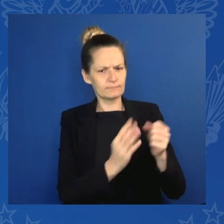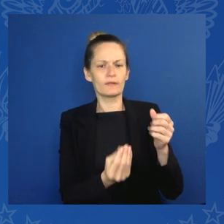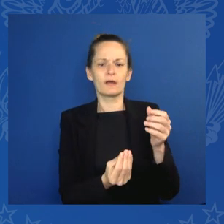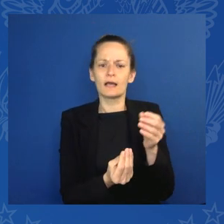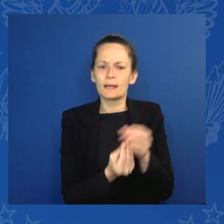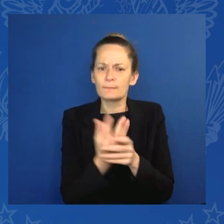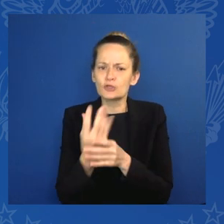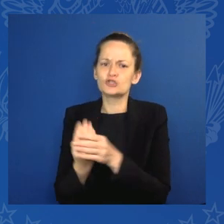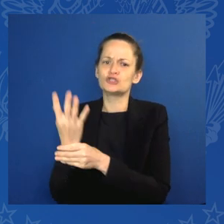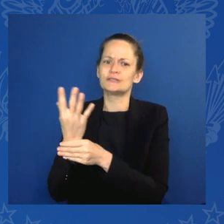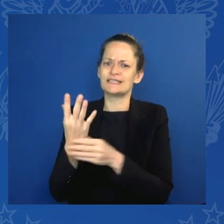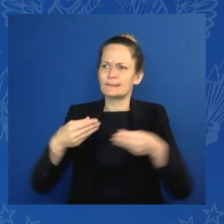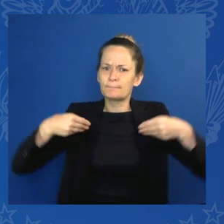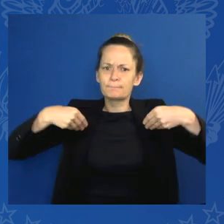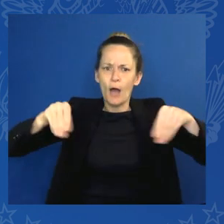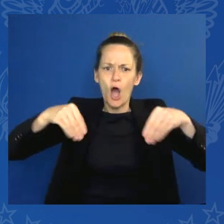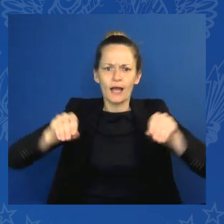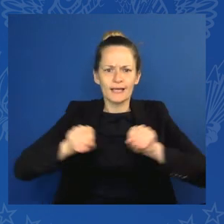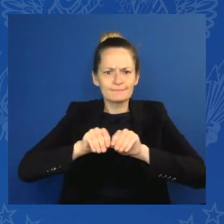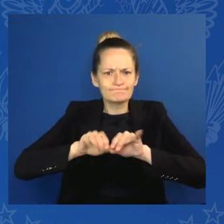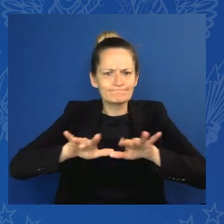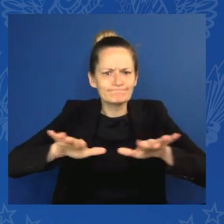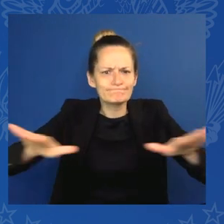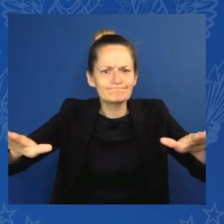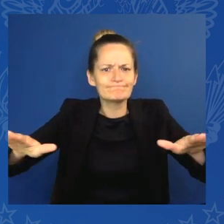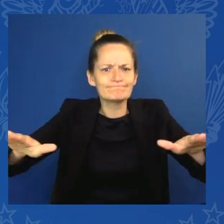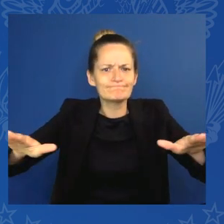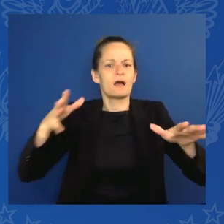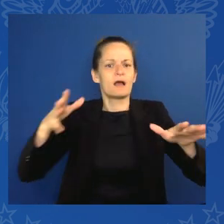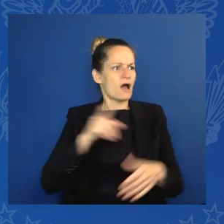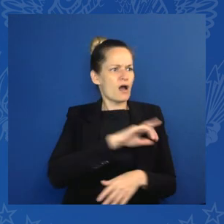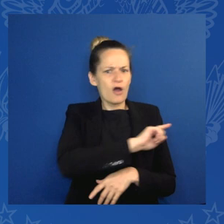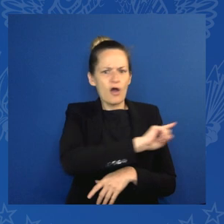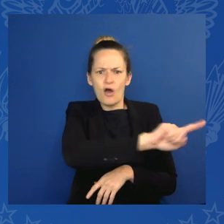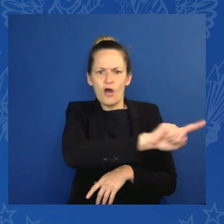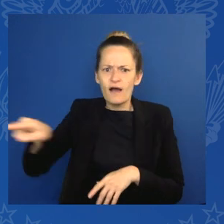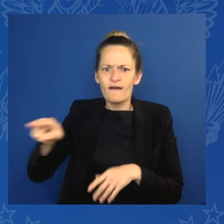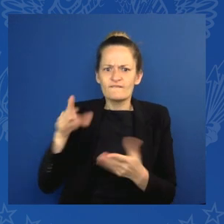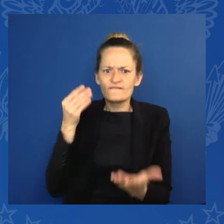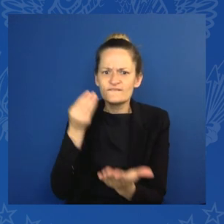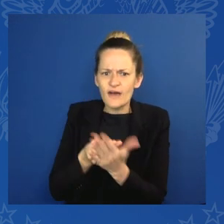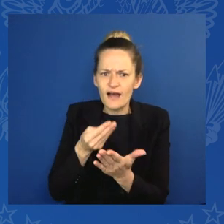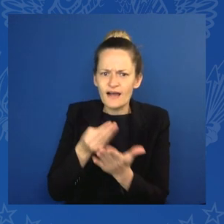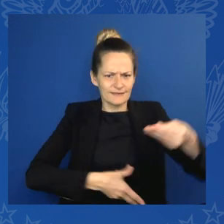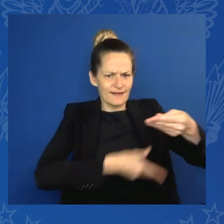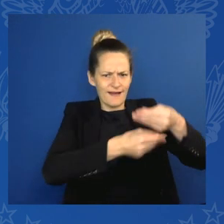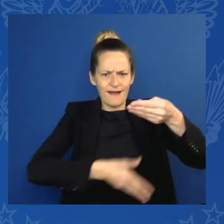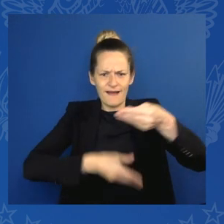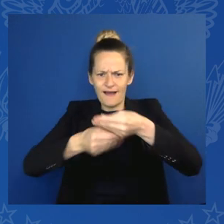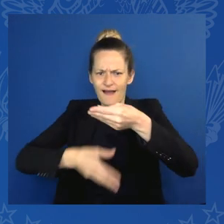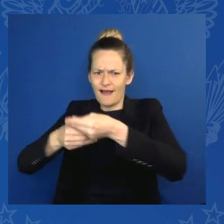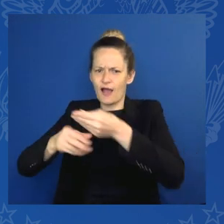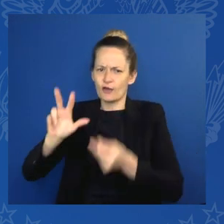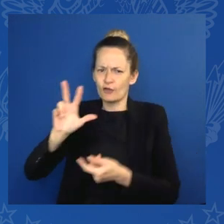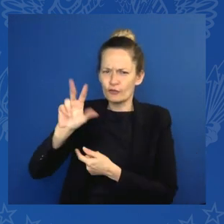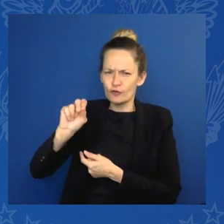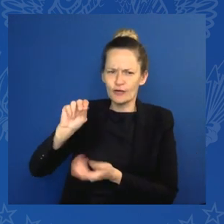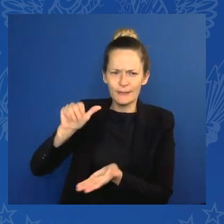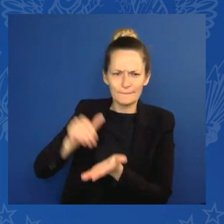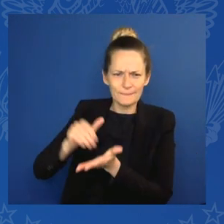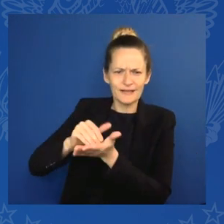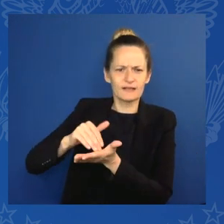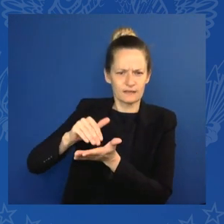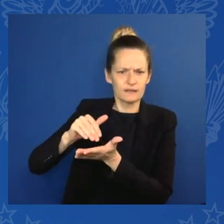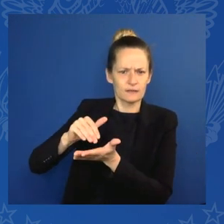adding to 25 million Euro we have provided last year. The fund can mobilize up to 50 Euro private